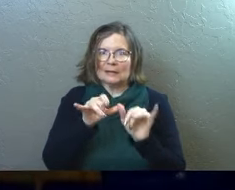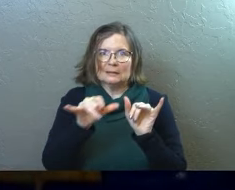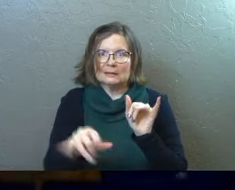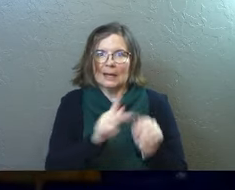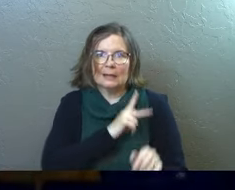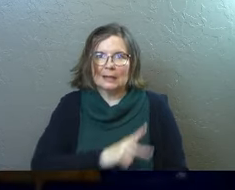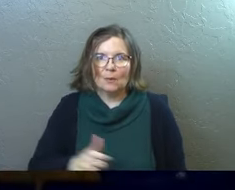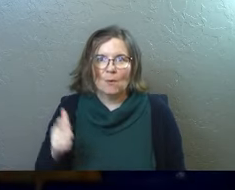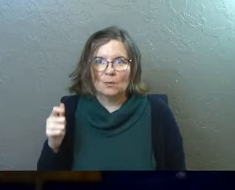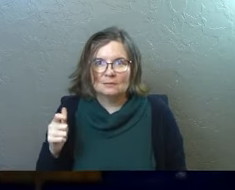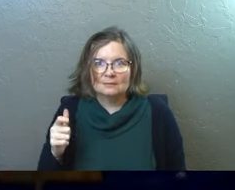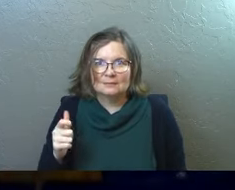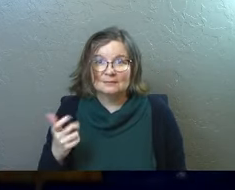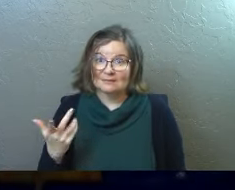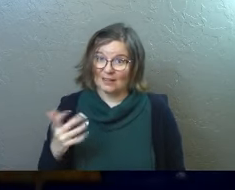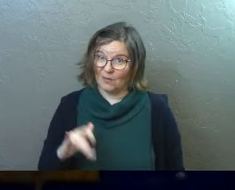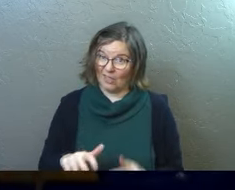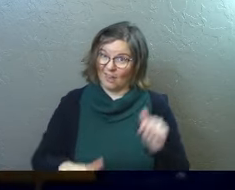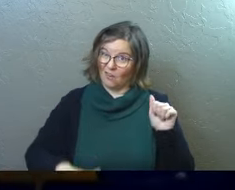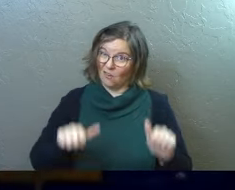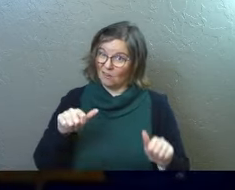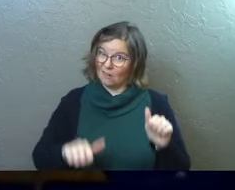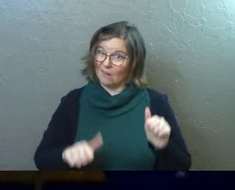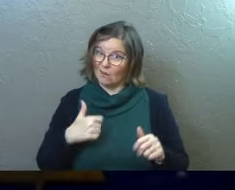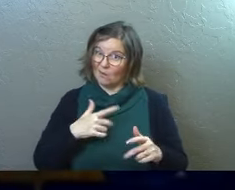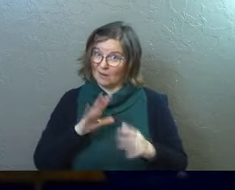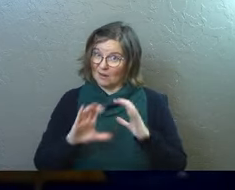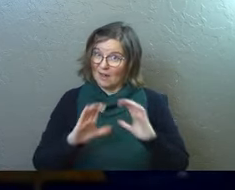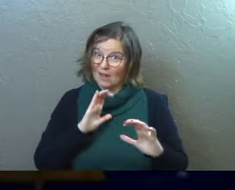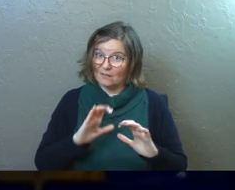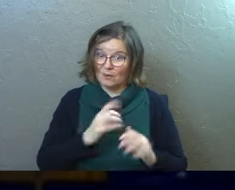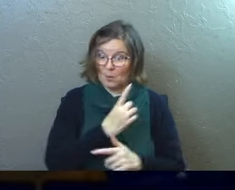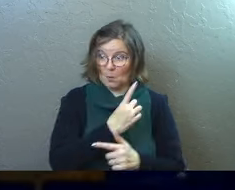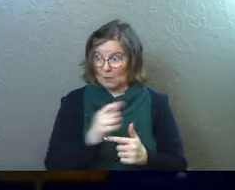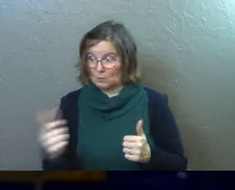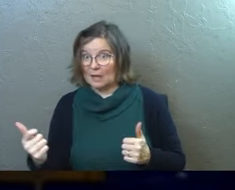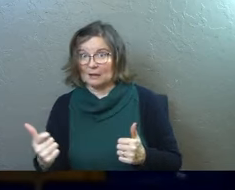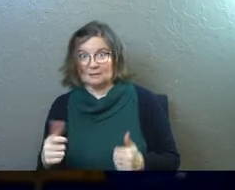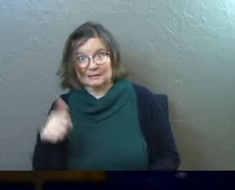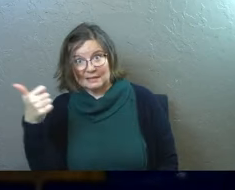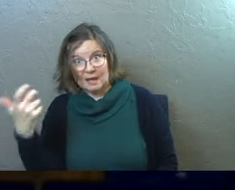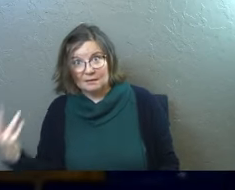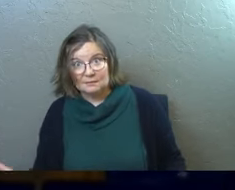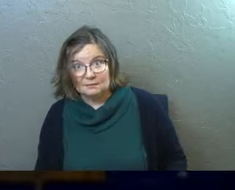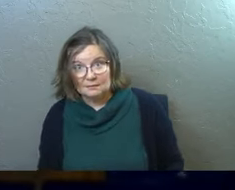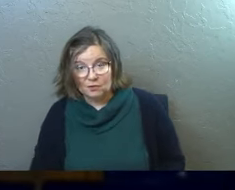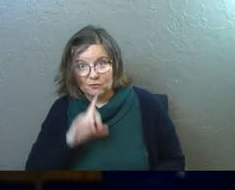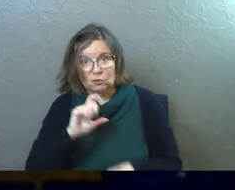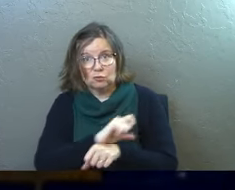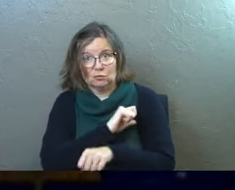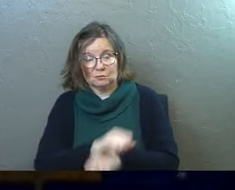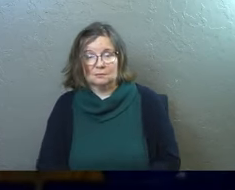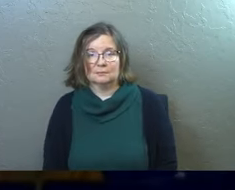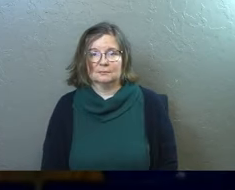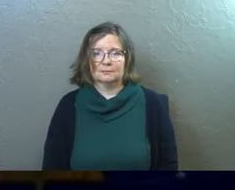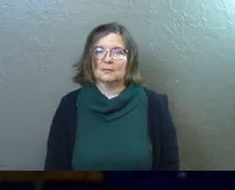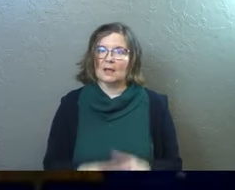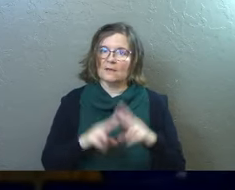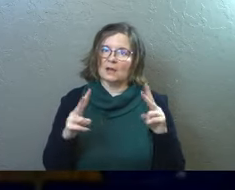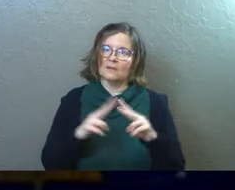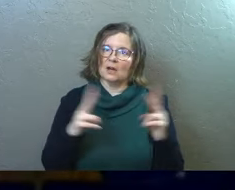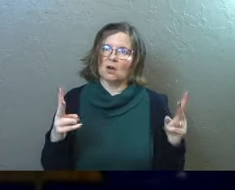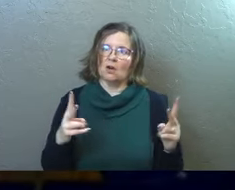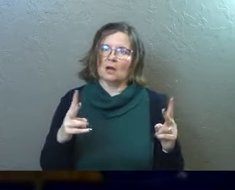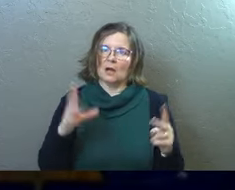anymore, Herod. Was that an awkward conversation? Scale of one to 10, 10, 10 for sure. Very,